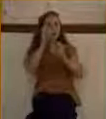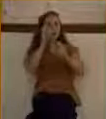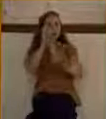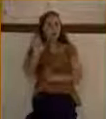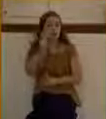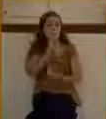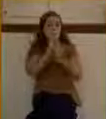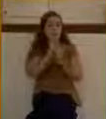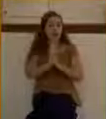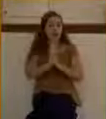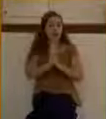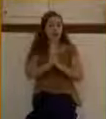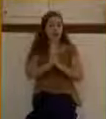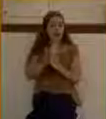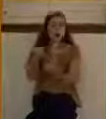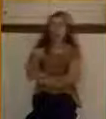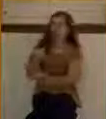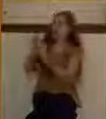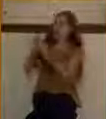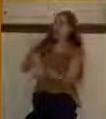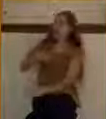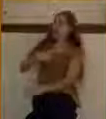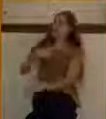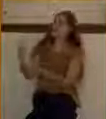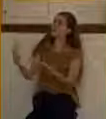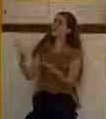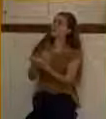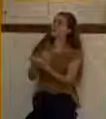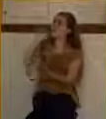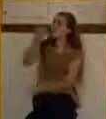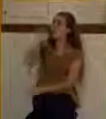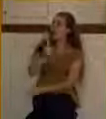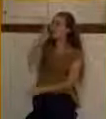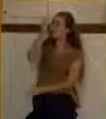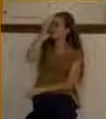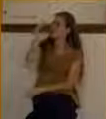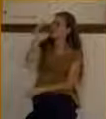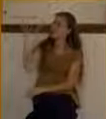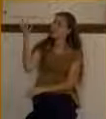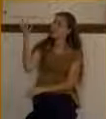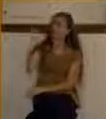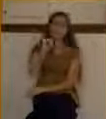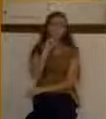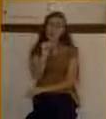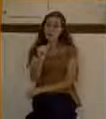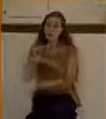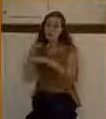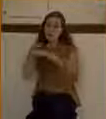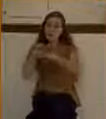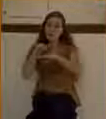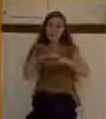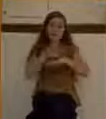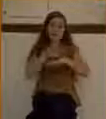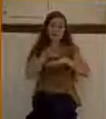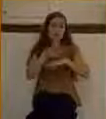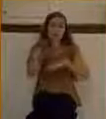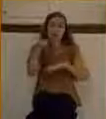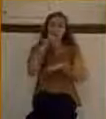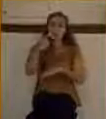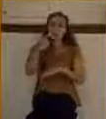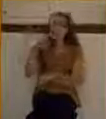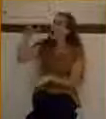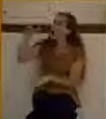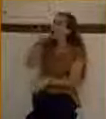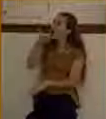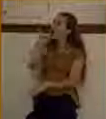into the throne room with a sense of entitlement, as if to say, God, you owe me these things. God doesn't respond to that, but